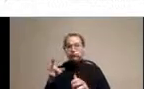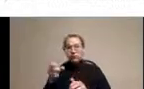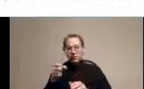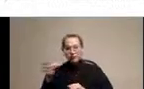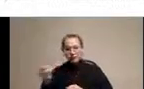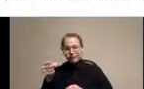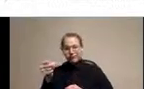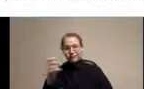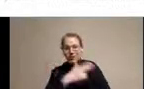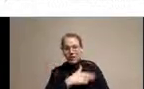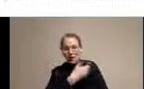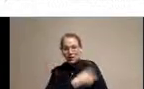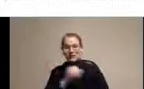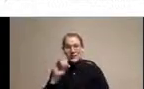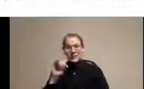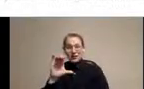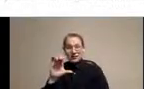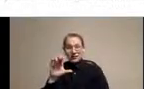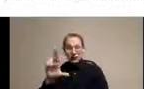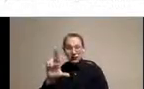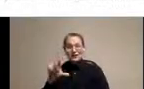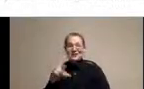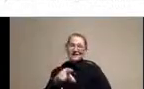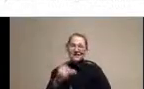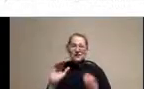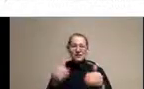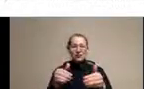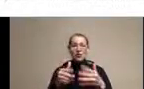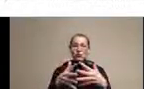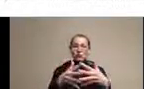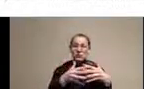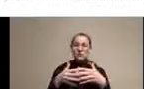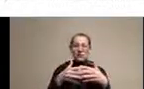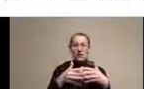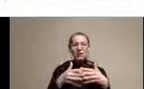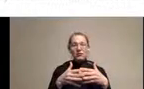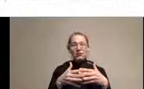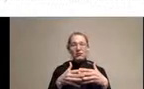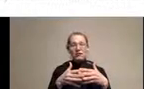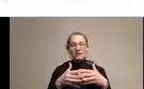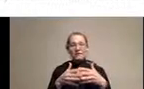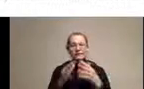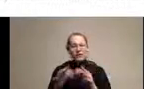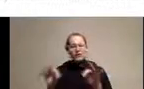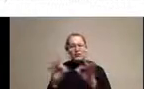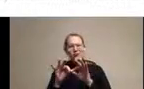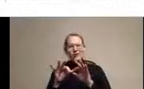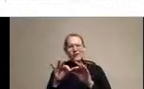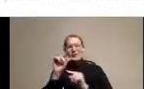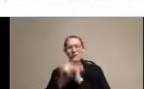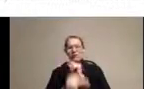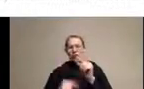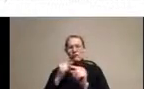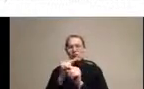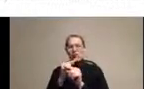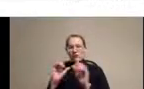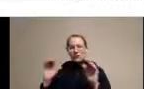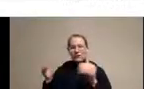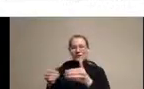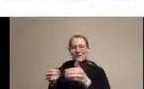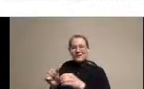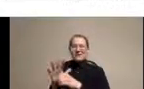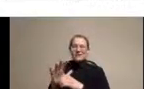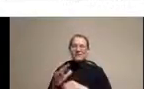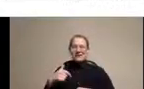domestically focused. It's focused on the U.S. One could do a global talk, one should do a global talk. But I will here focus domestically, even though